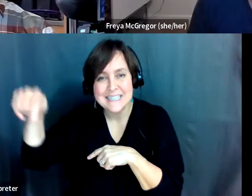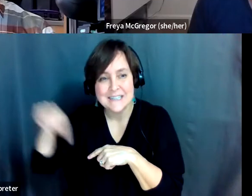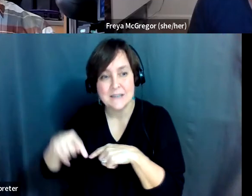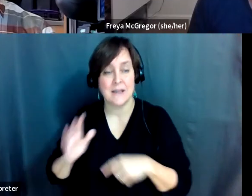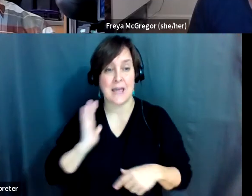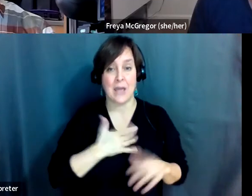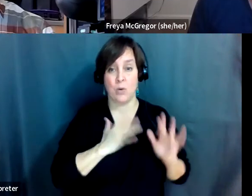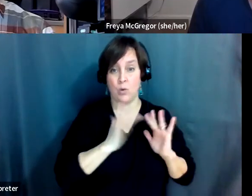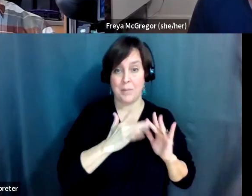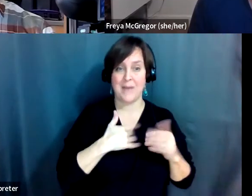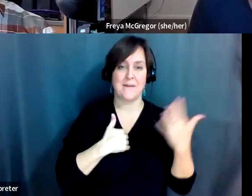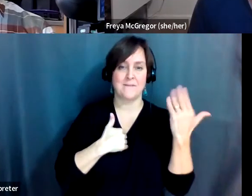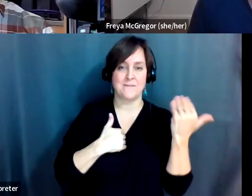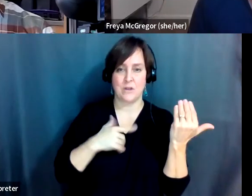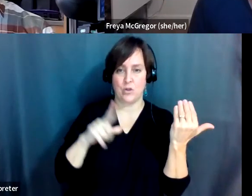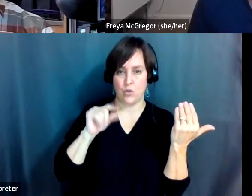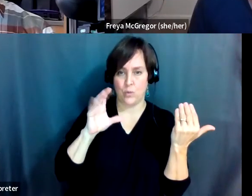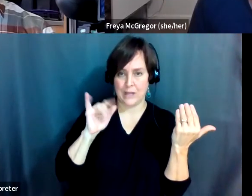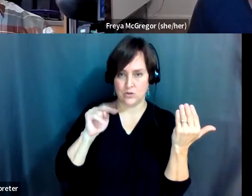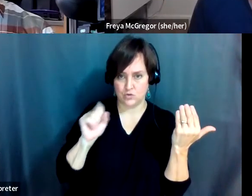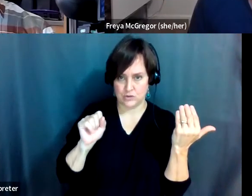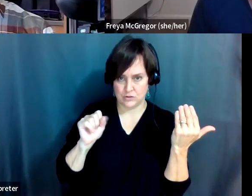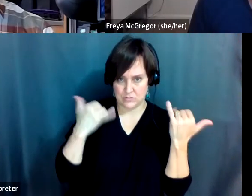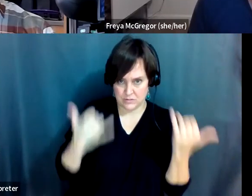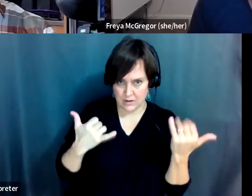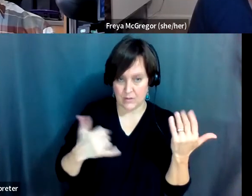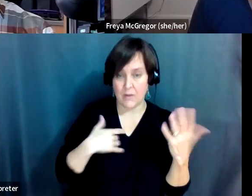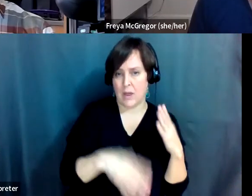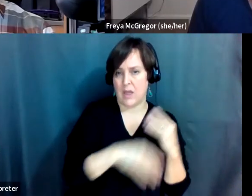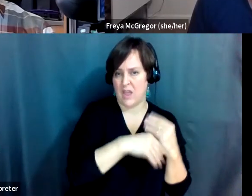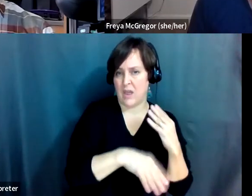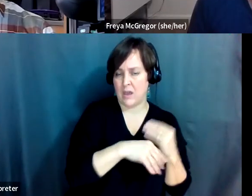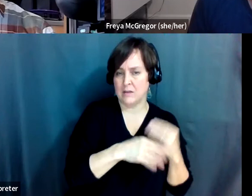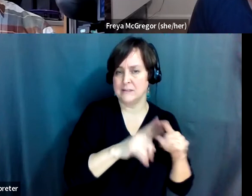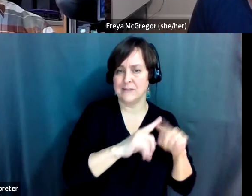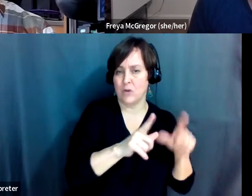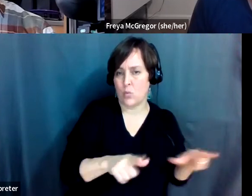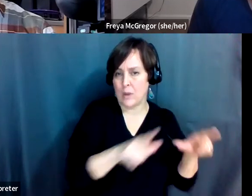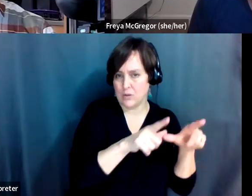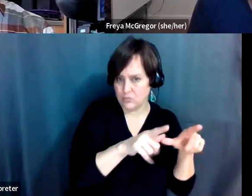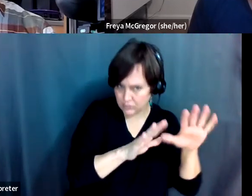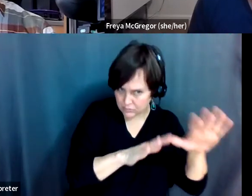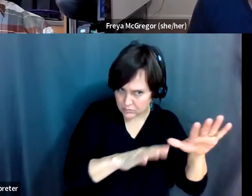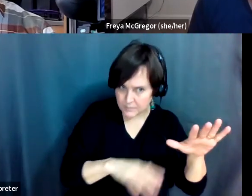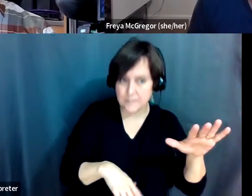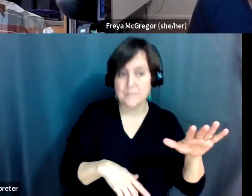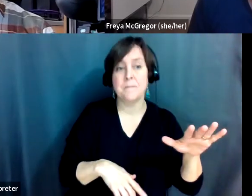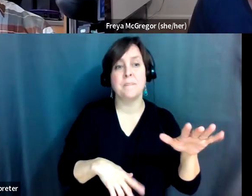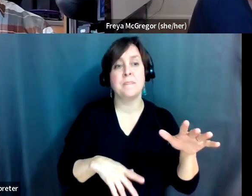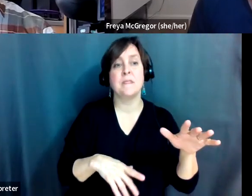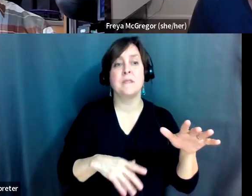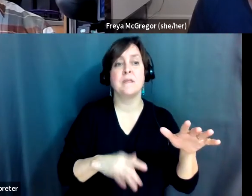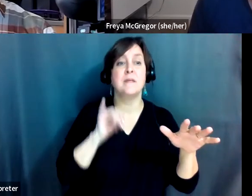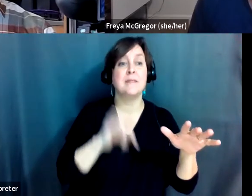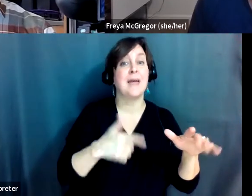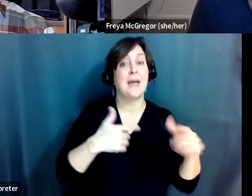15 different locations. Um, currently we're adding to that all the time where I've gone out